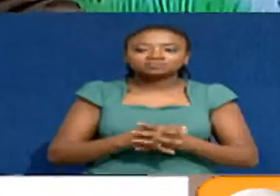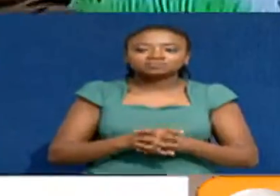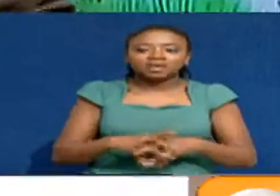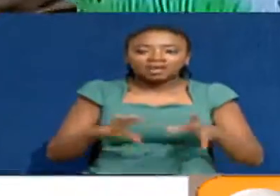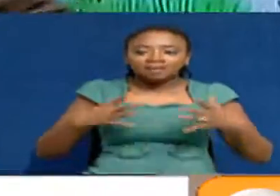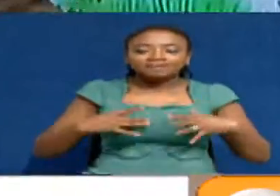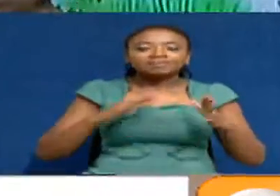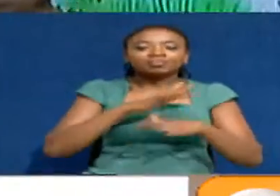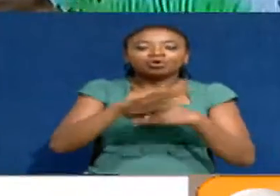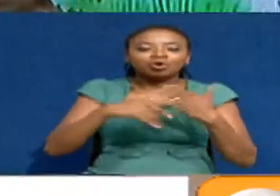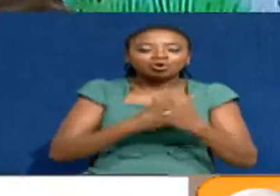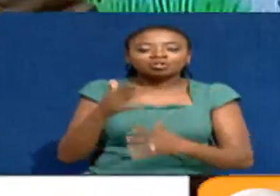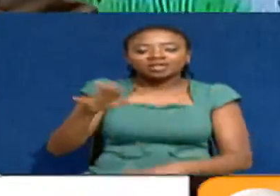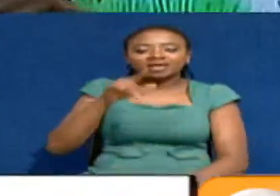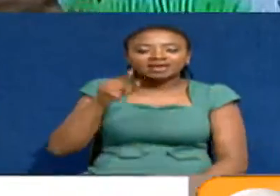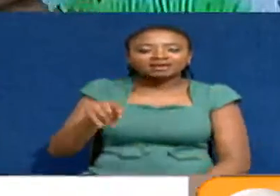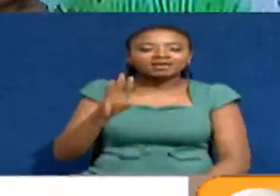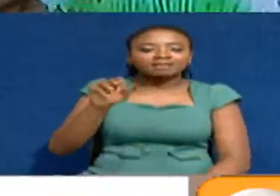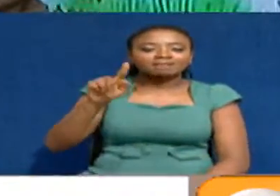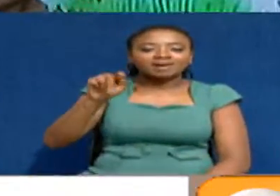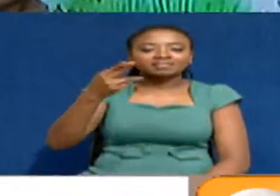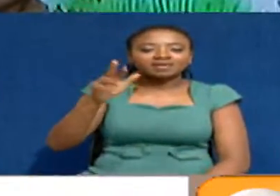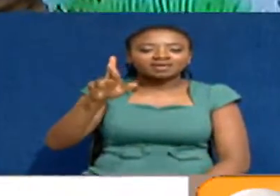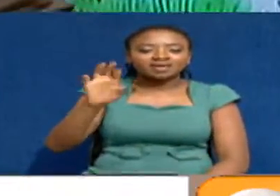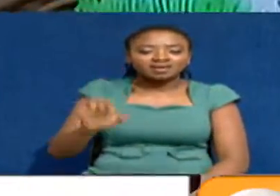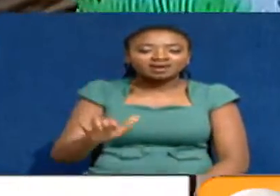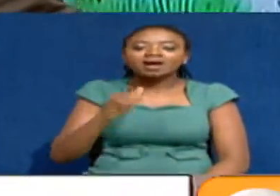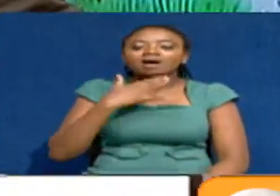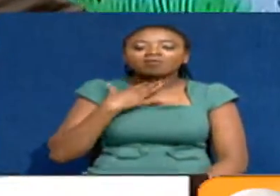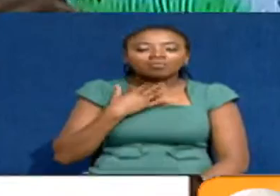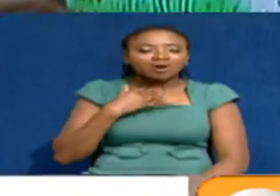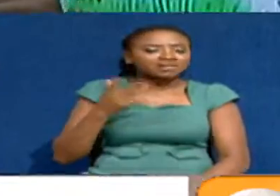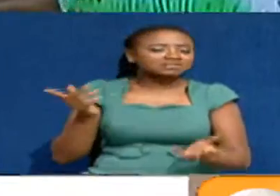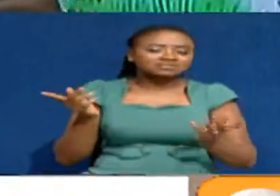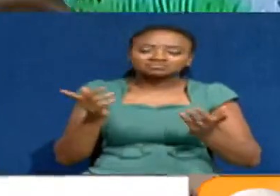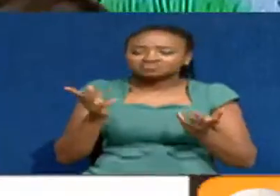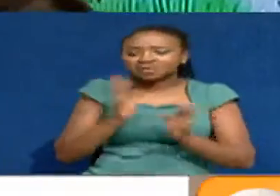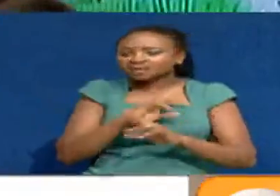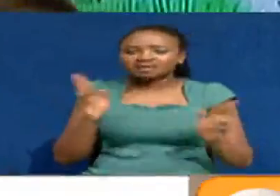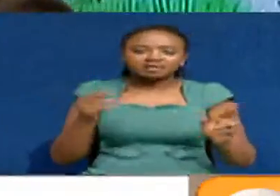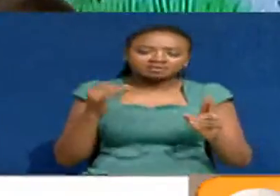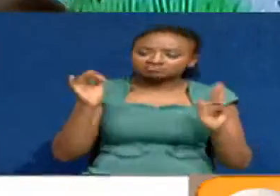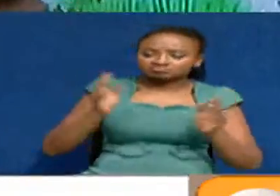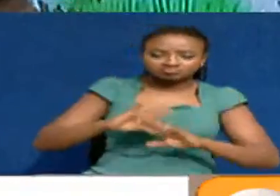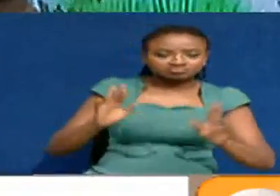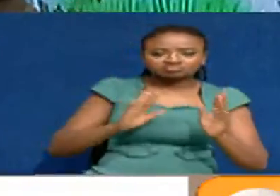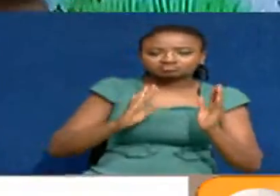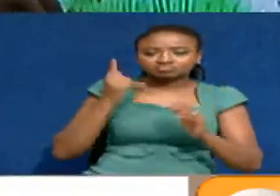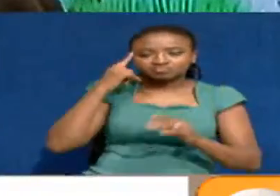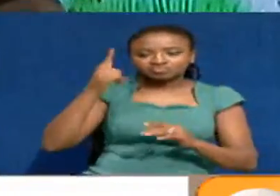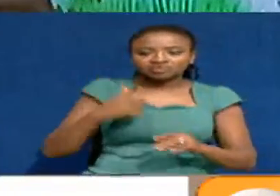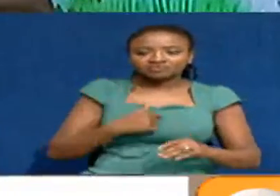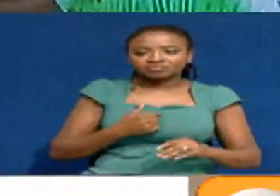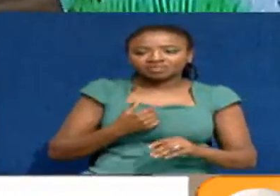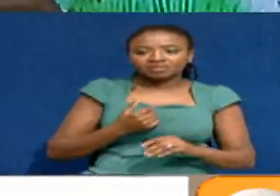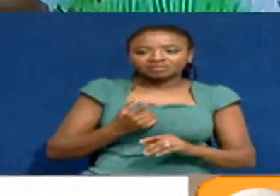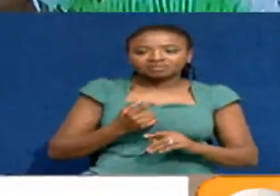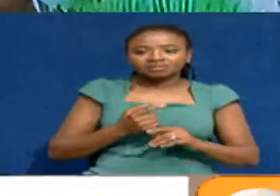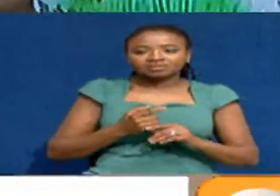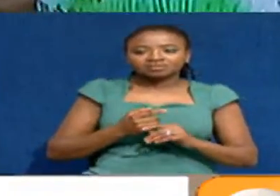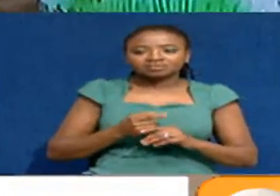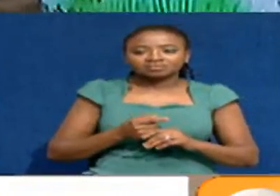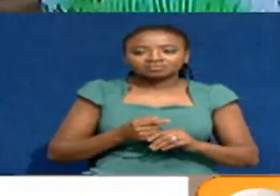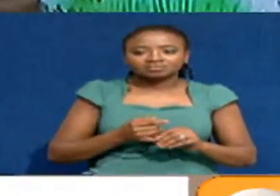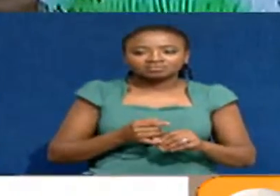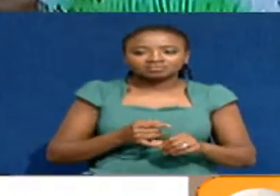people in Madeira, in UDA, they are just waiting for me. They are preparing the ground for me. The ground is ready. It's only me who has not come because I